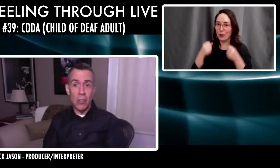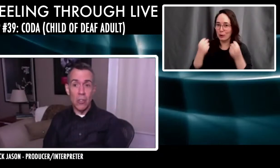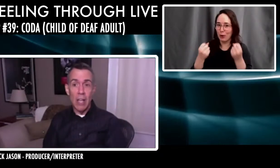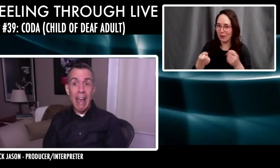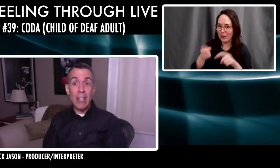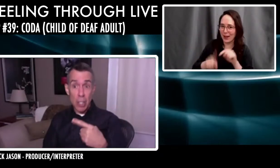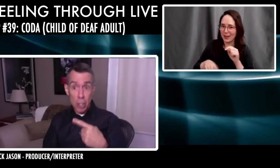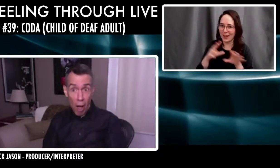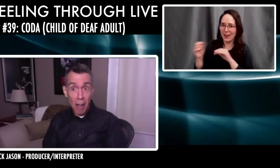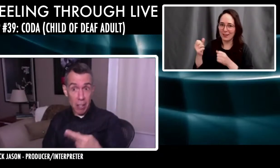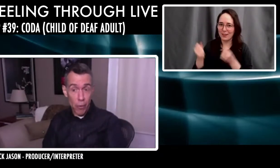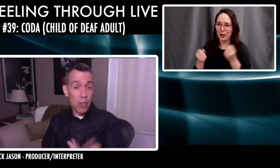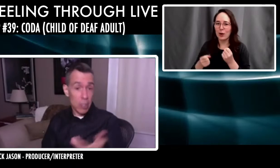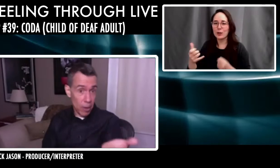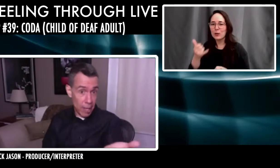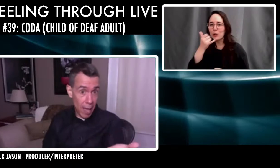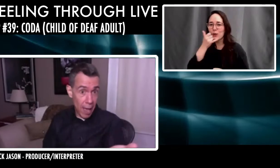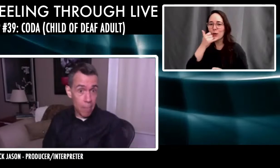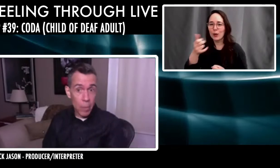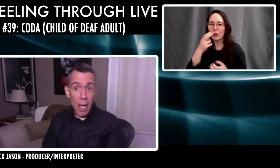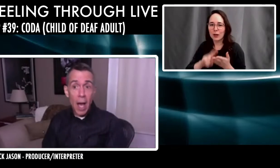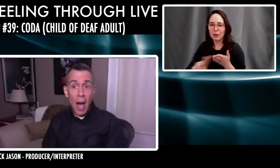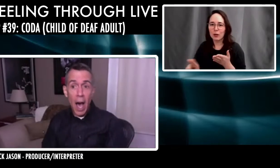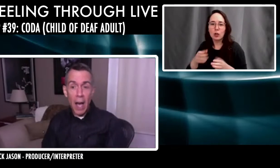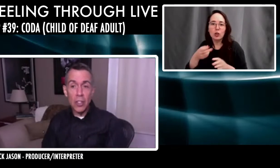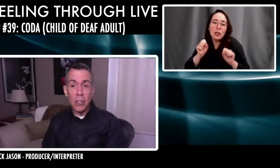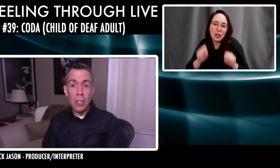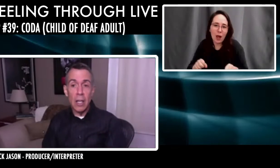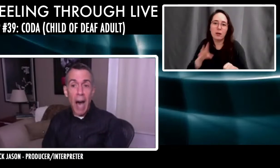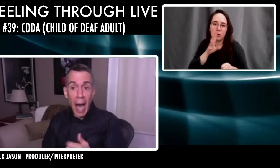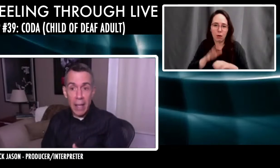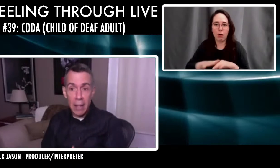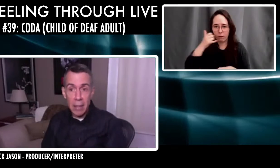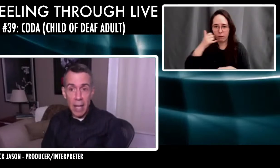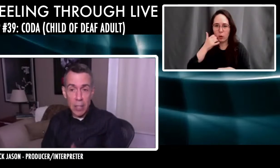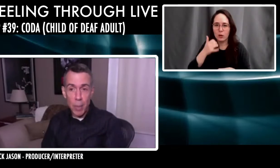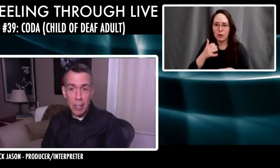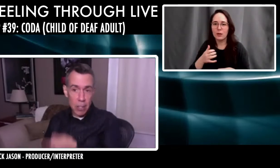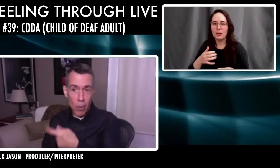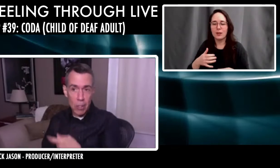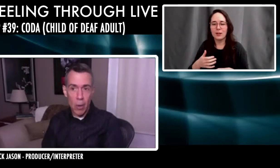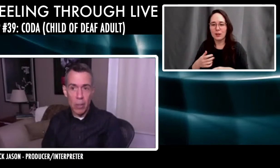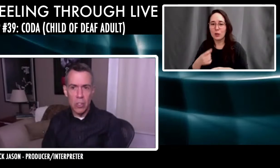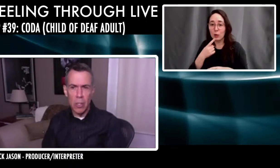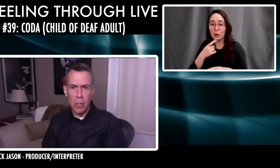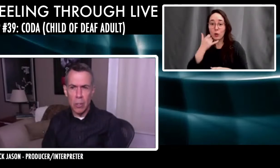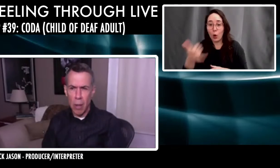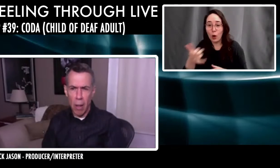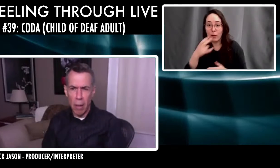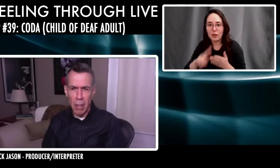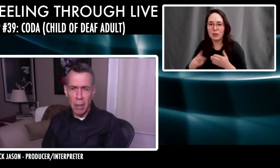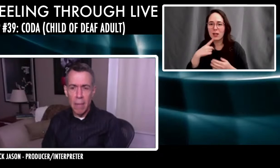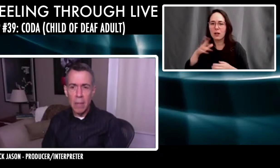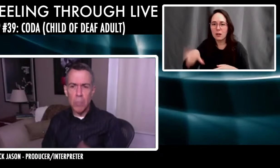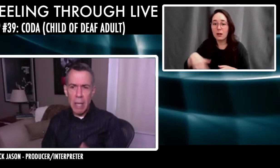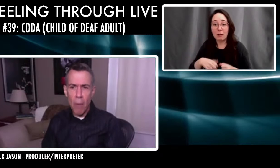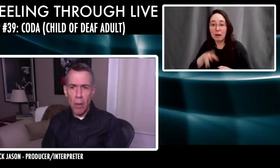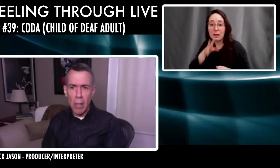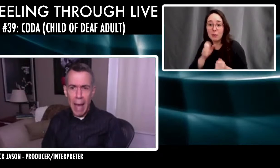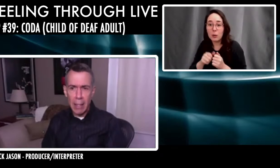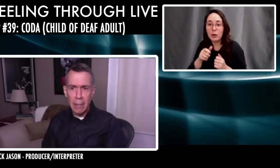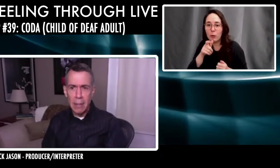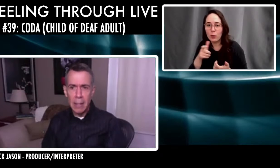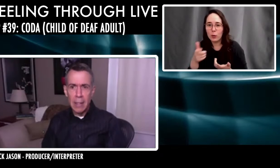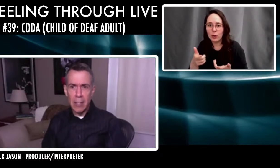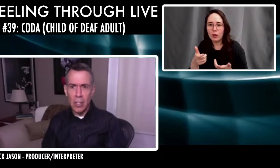secretary answers and she talks on the phone because Marley can. And she goes, hi, can I speak to so-and-so? she goes, who's calling? It's me,